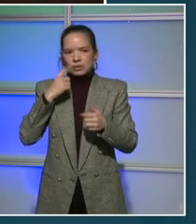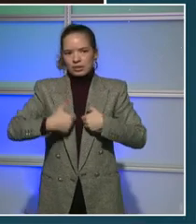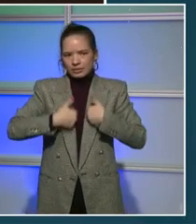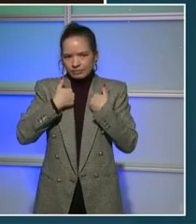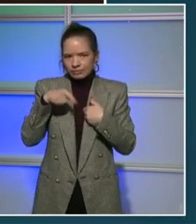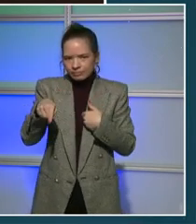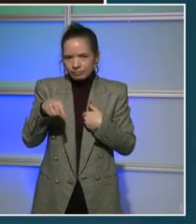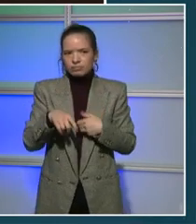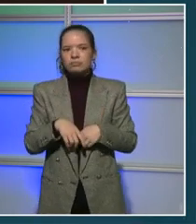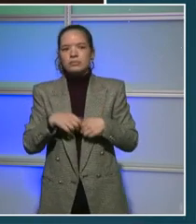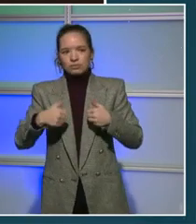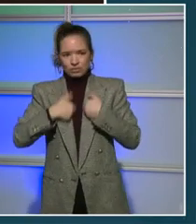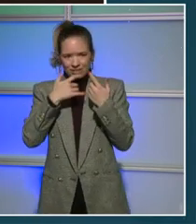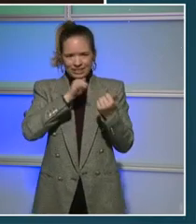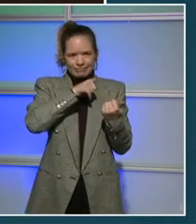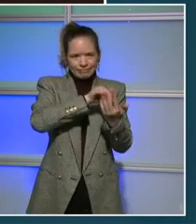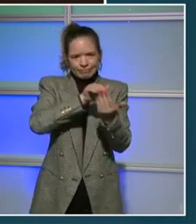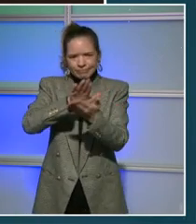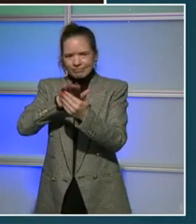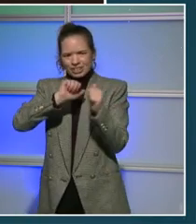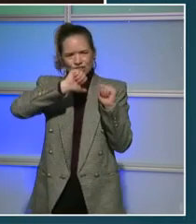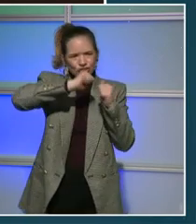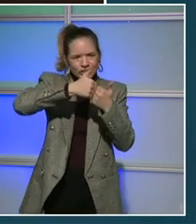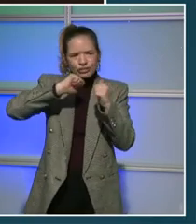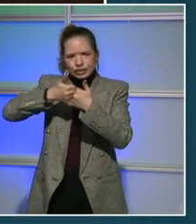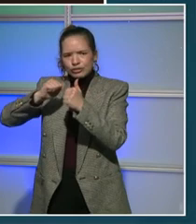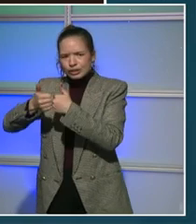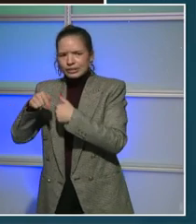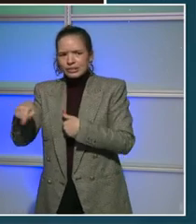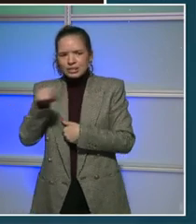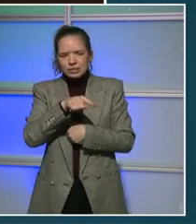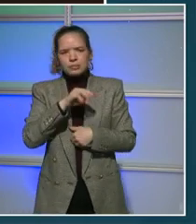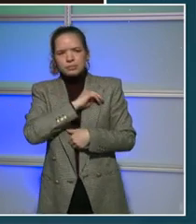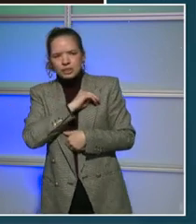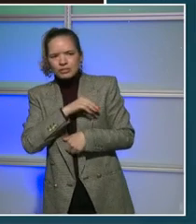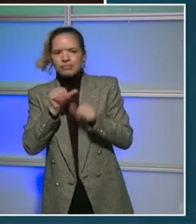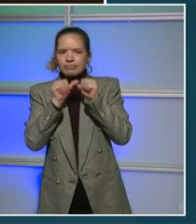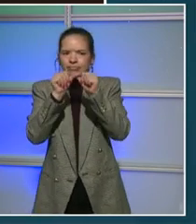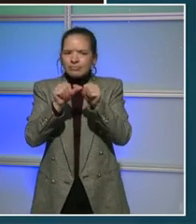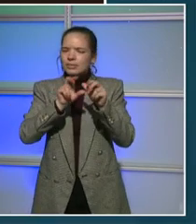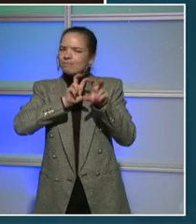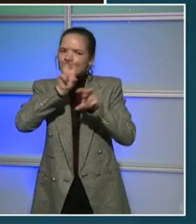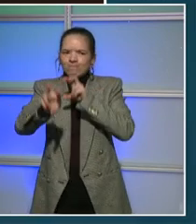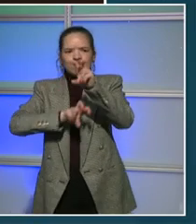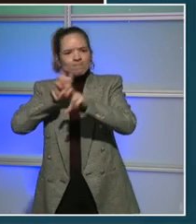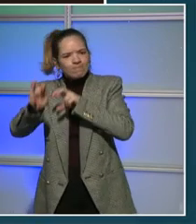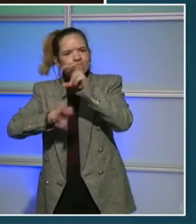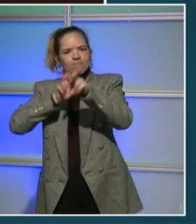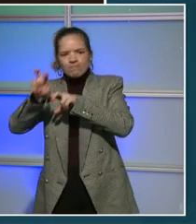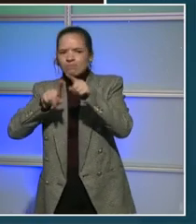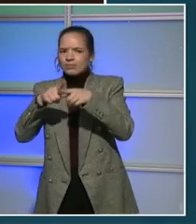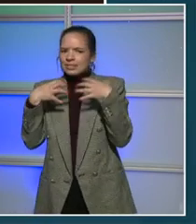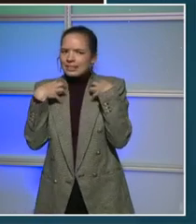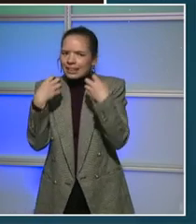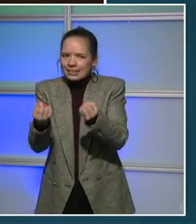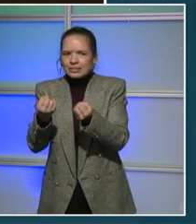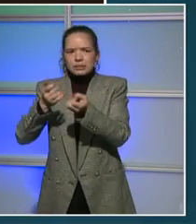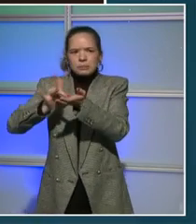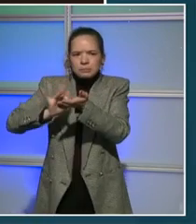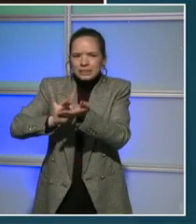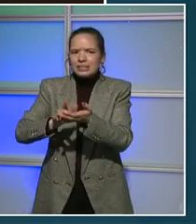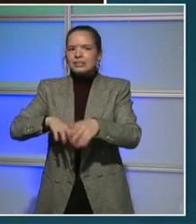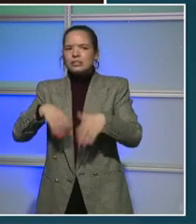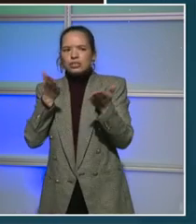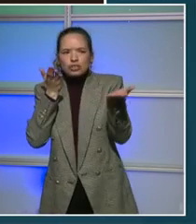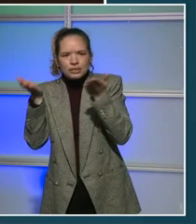At the same time, the mayor's continued investments in the integrated health care systems for wards 7 and 8 speak directly to the long